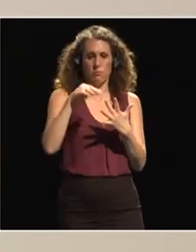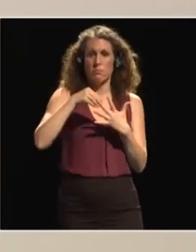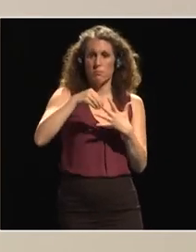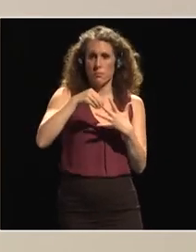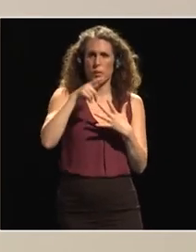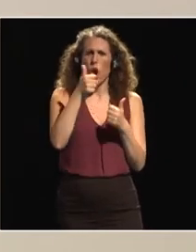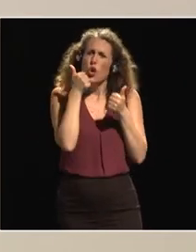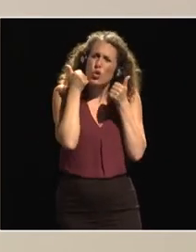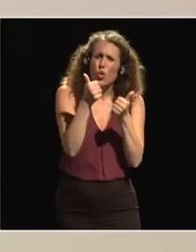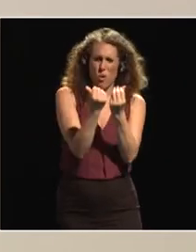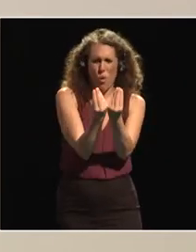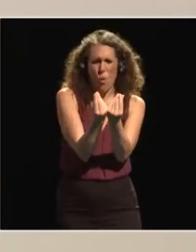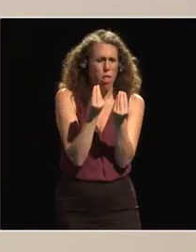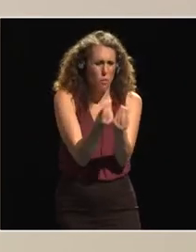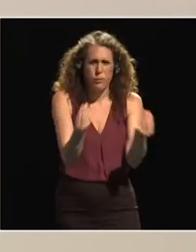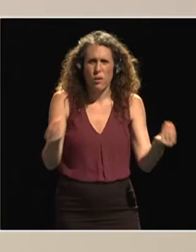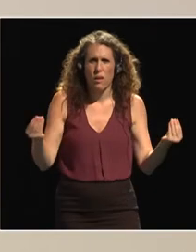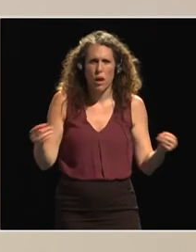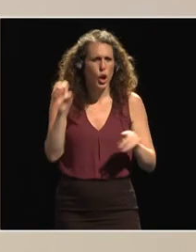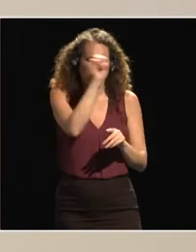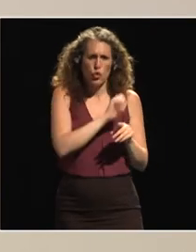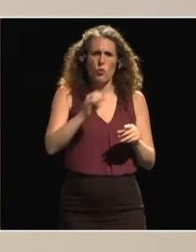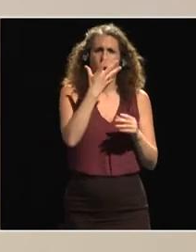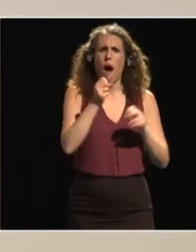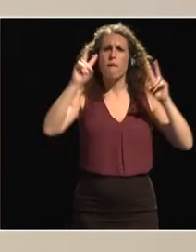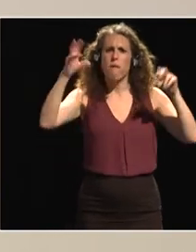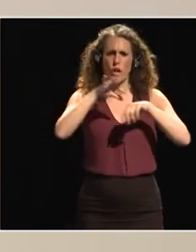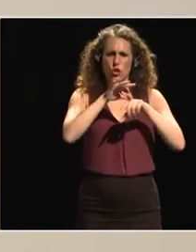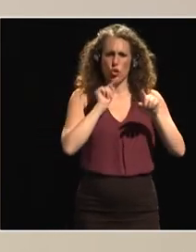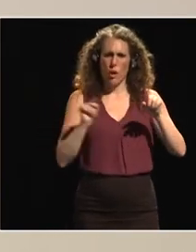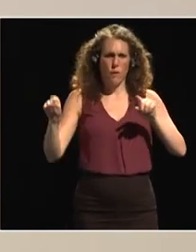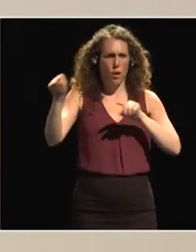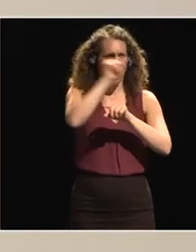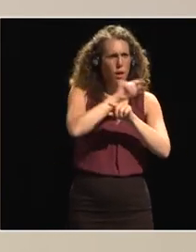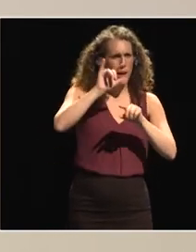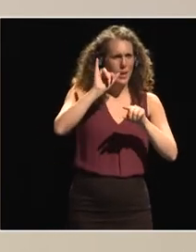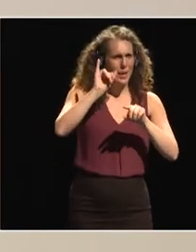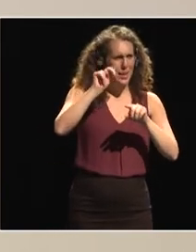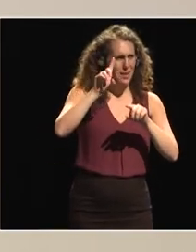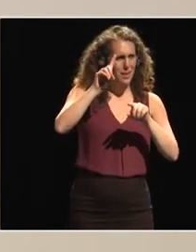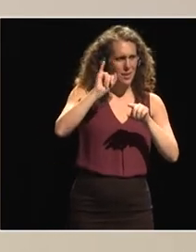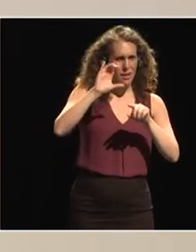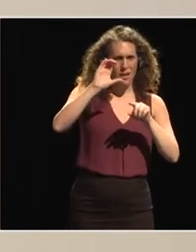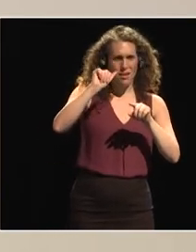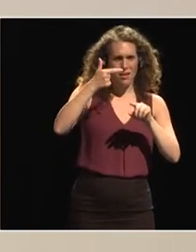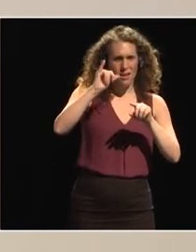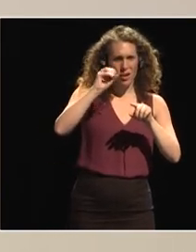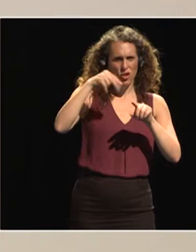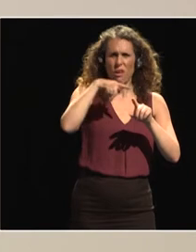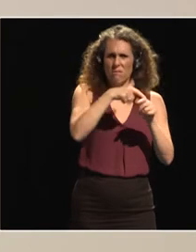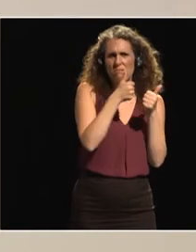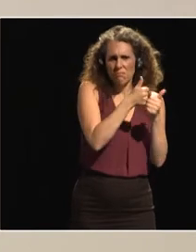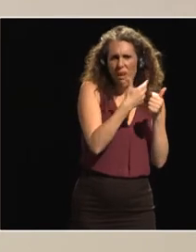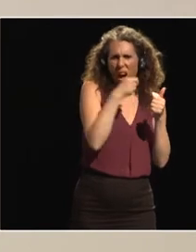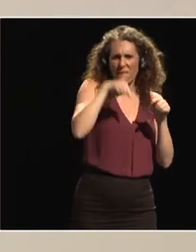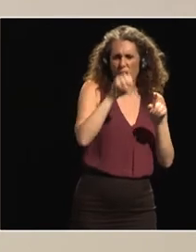products or we have in Europe a system called geographical indications quality standards are very important for market access there's